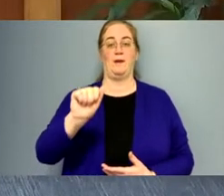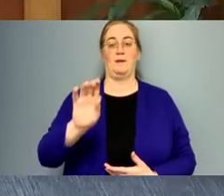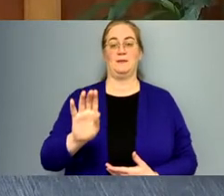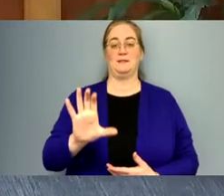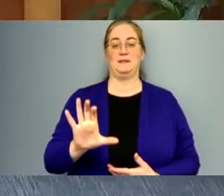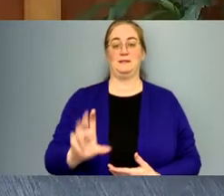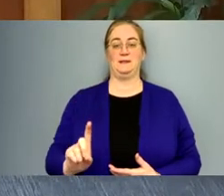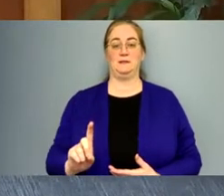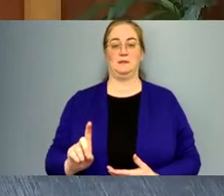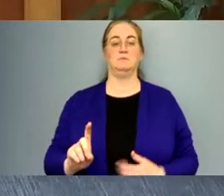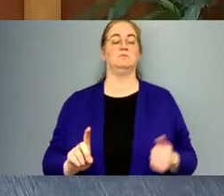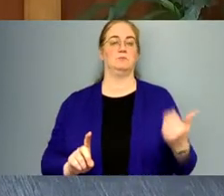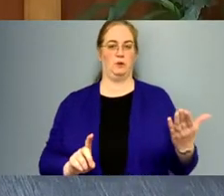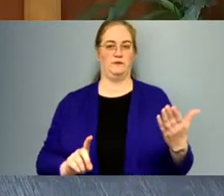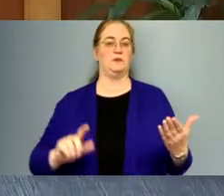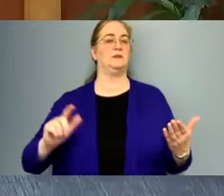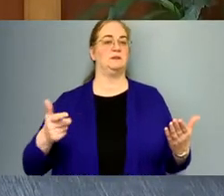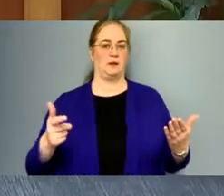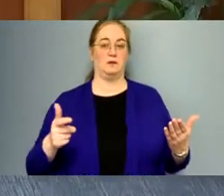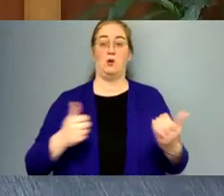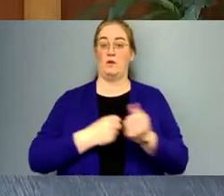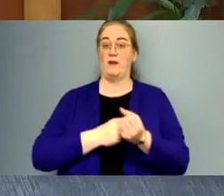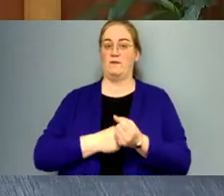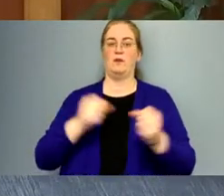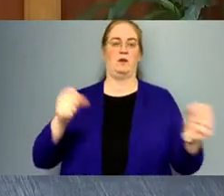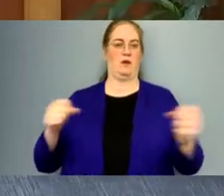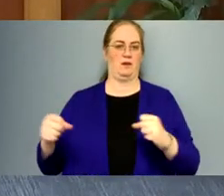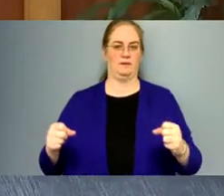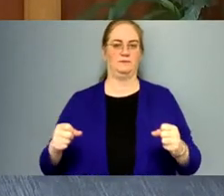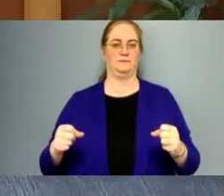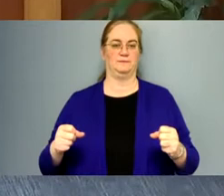C, and D? I'll move. Okay. All in favor? Aye. Aye.